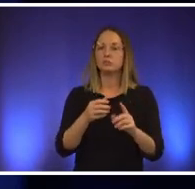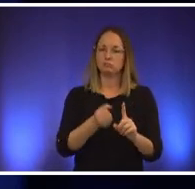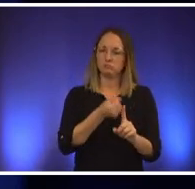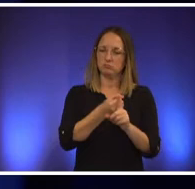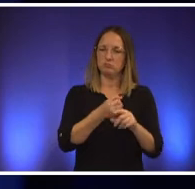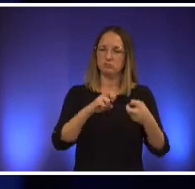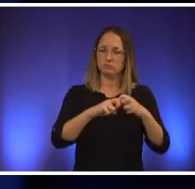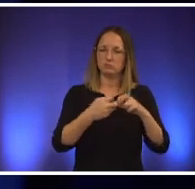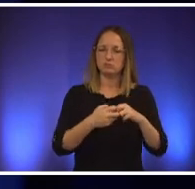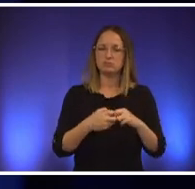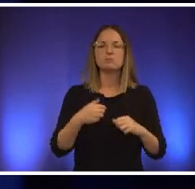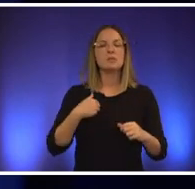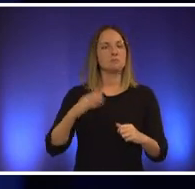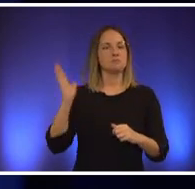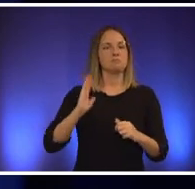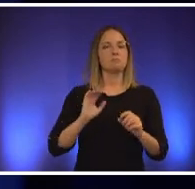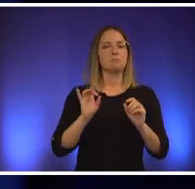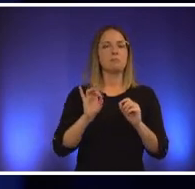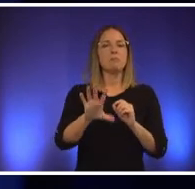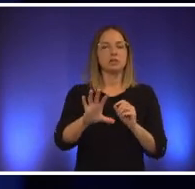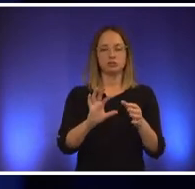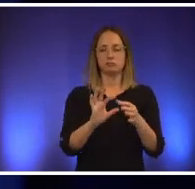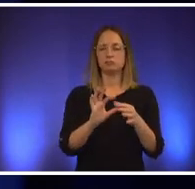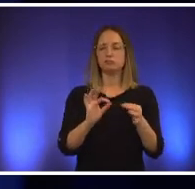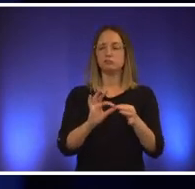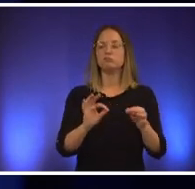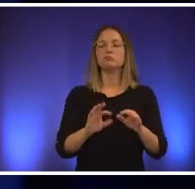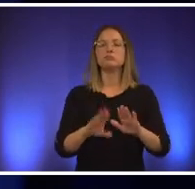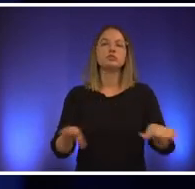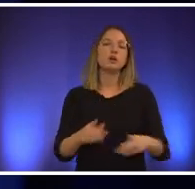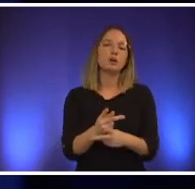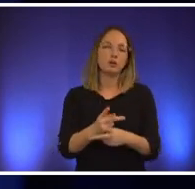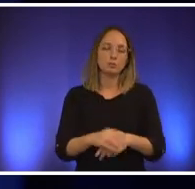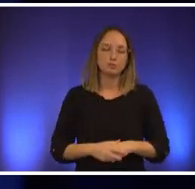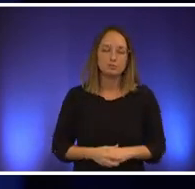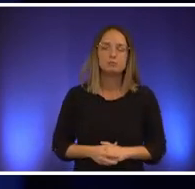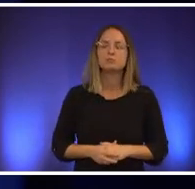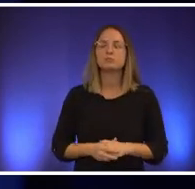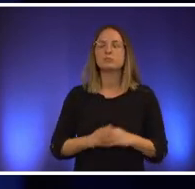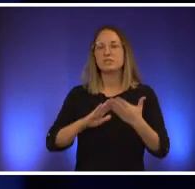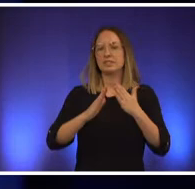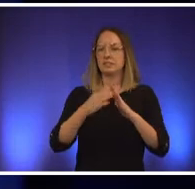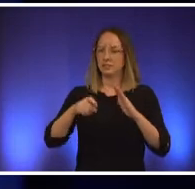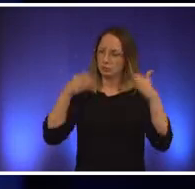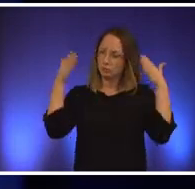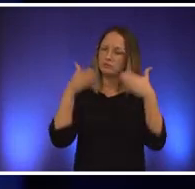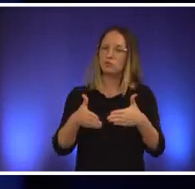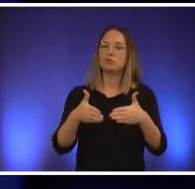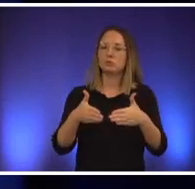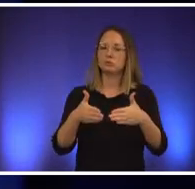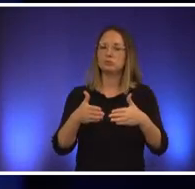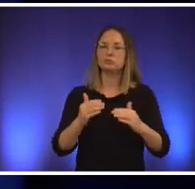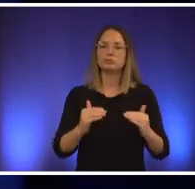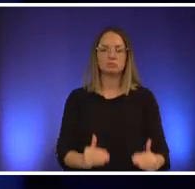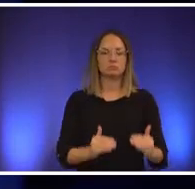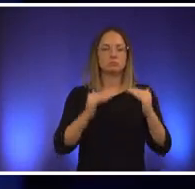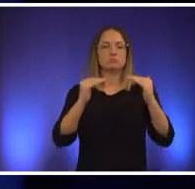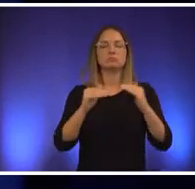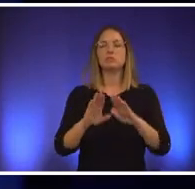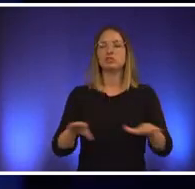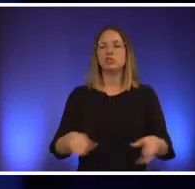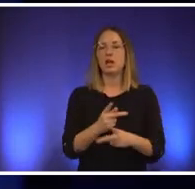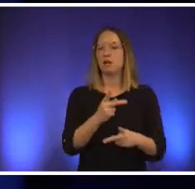child care we need to have a the city needs to focus on child care as one of its big initiatives